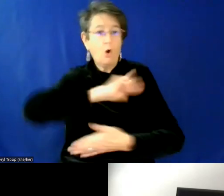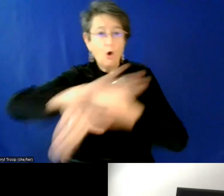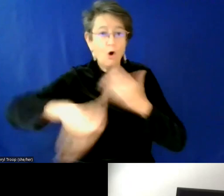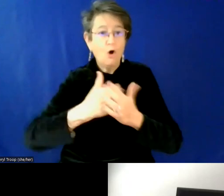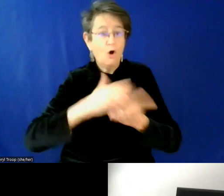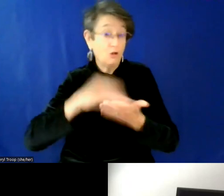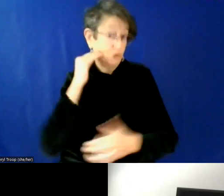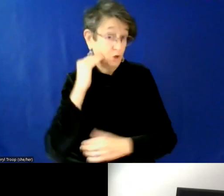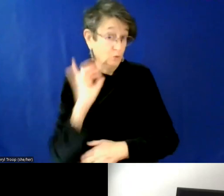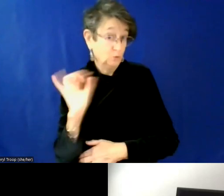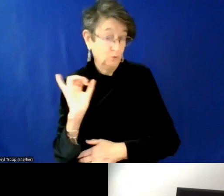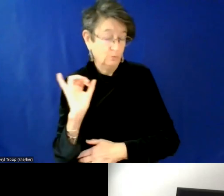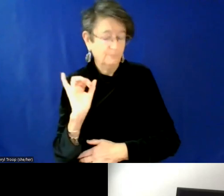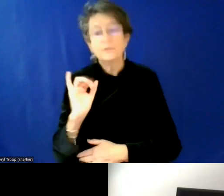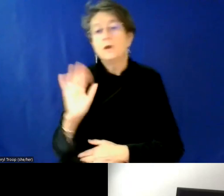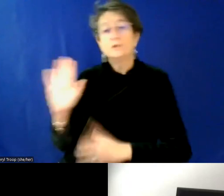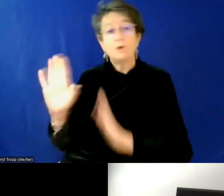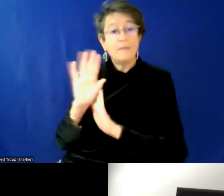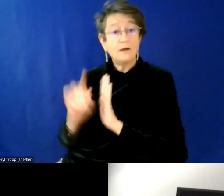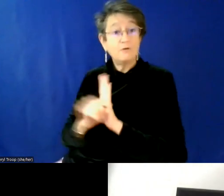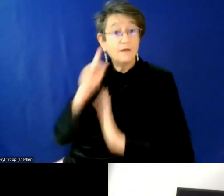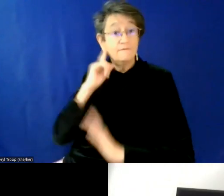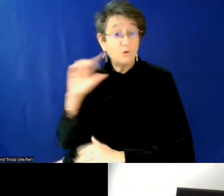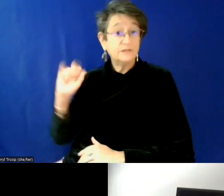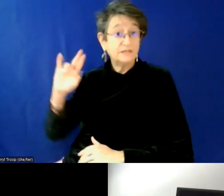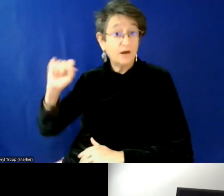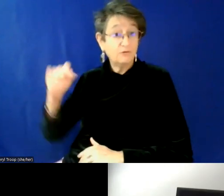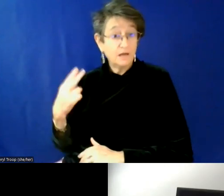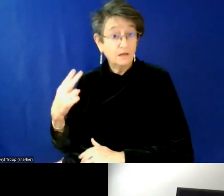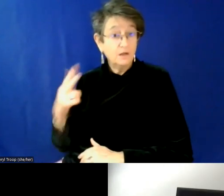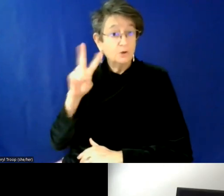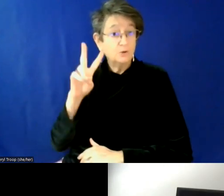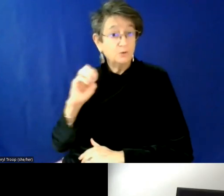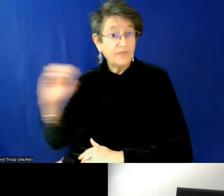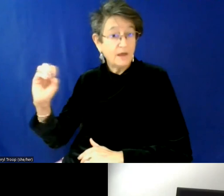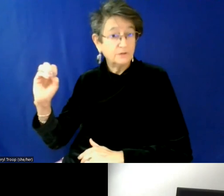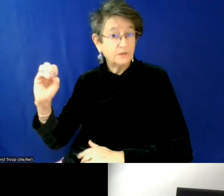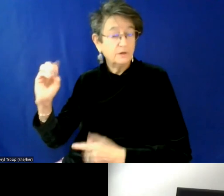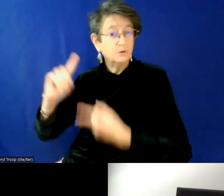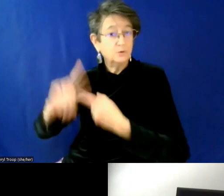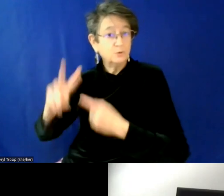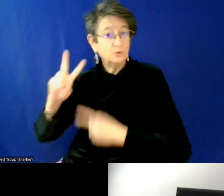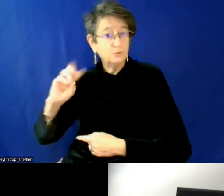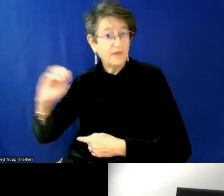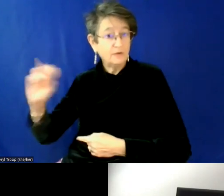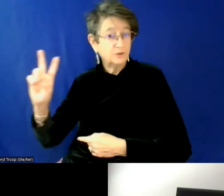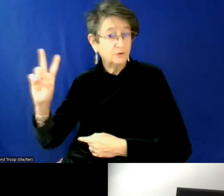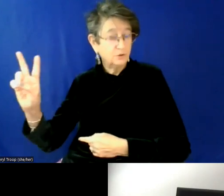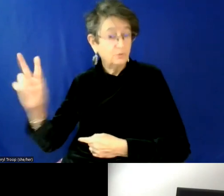you a little bit of background on Sarah, you know, from 2000 to 2002, Sarah was the very first coordinator of USM's